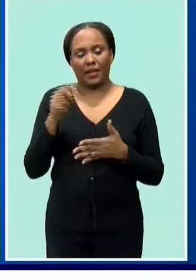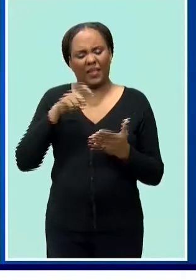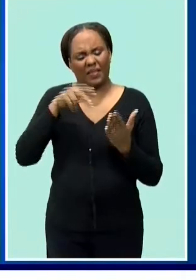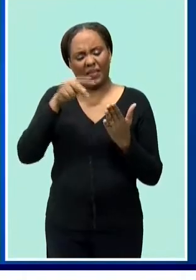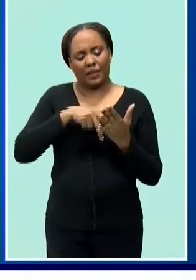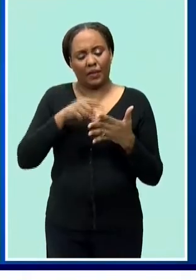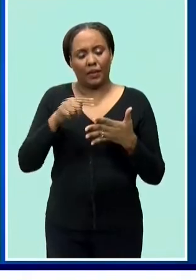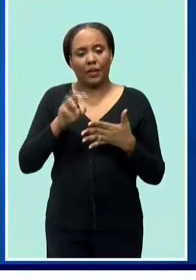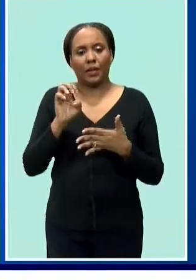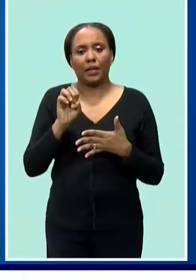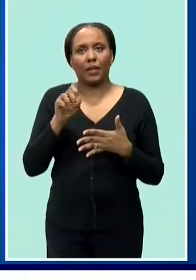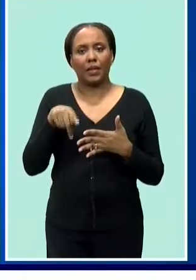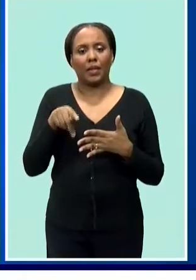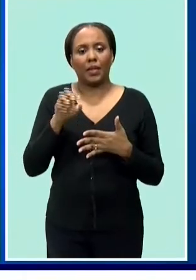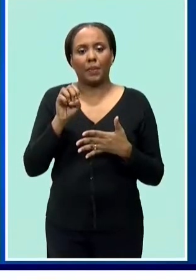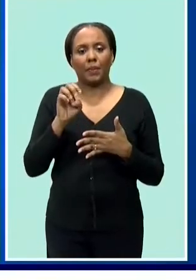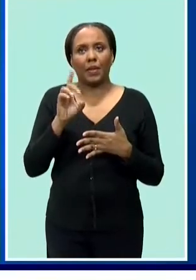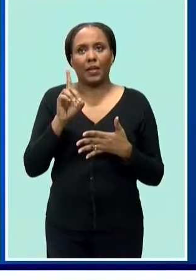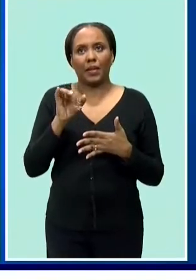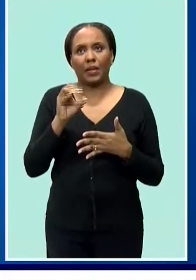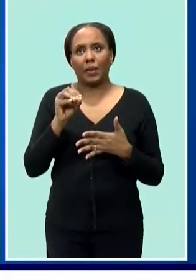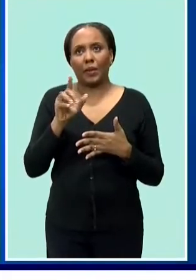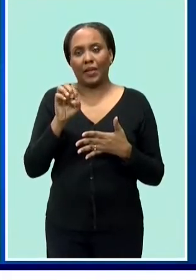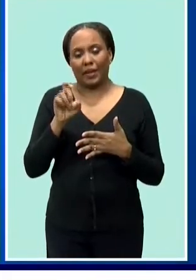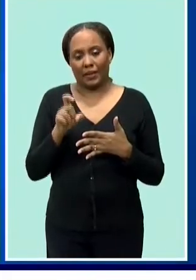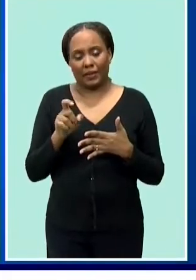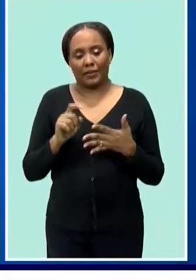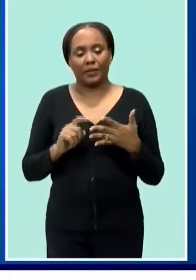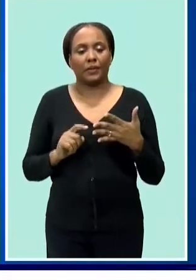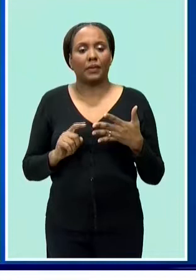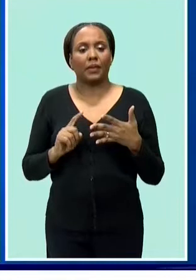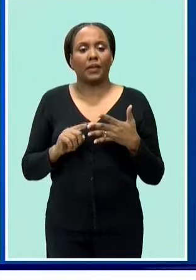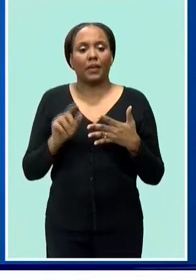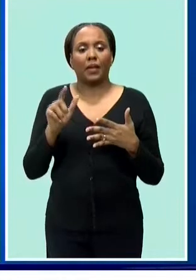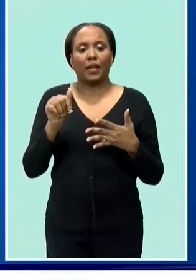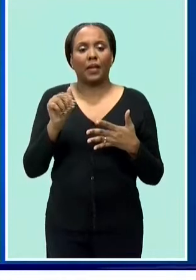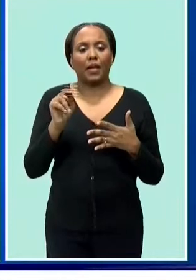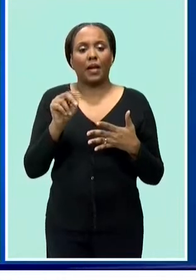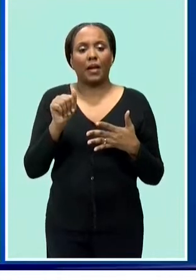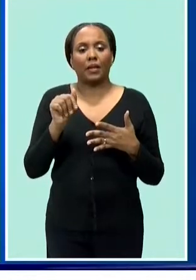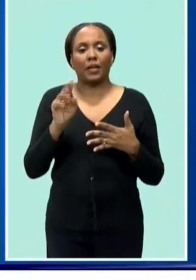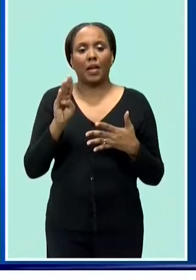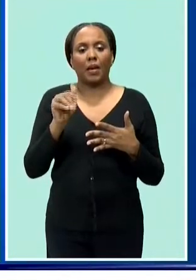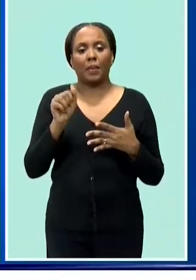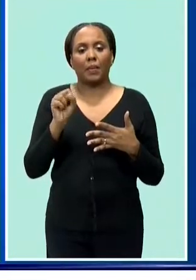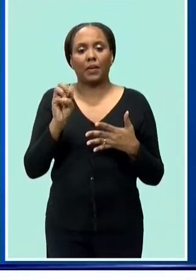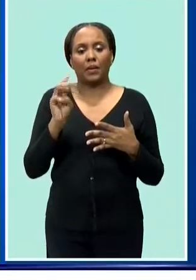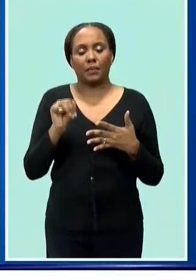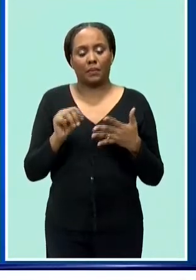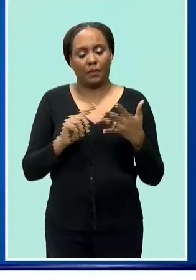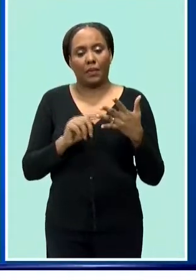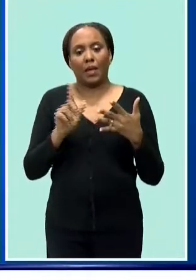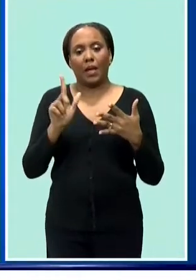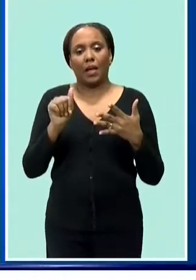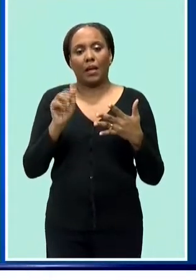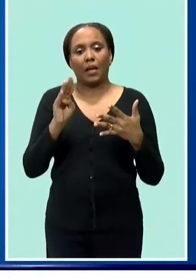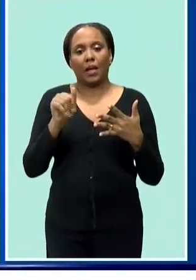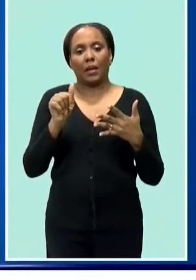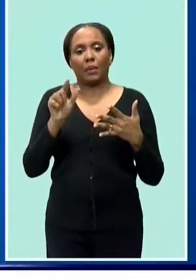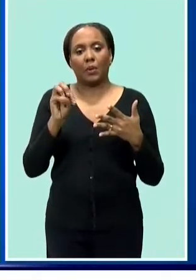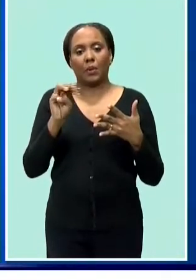epediolex there is also anabasum as well as nabilone and